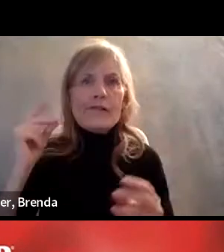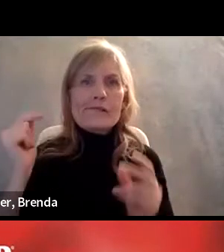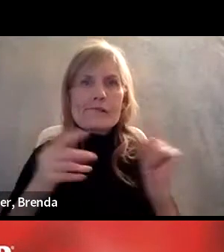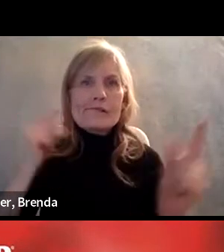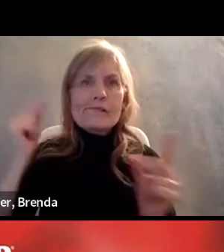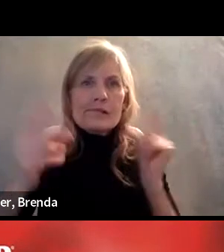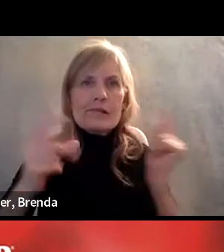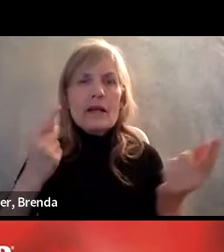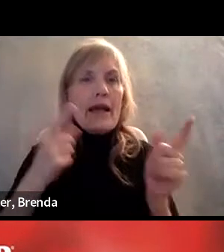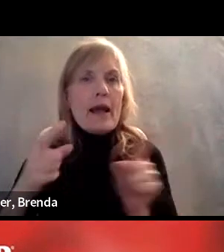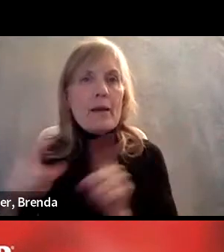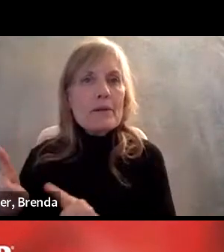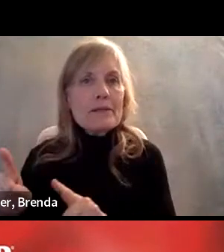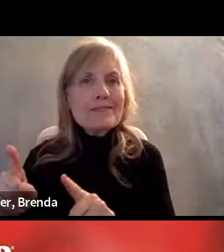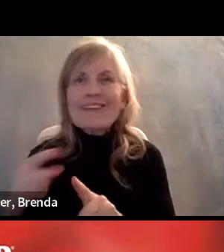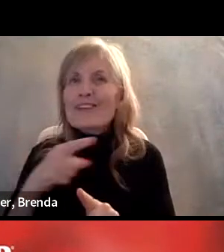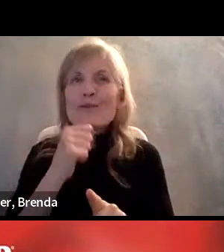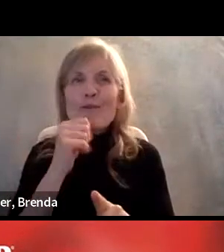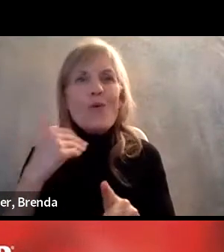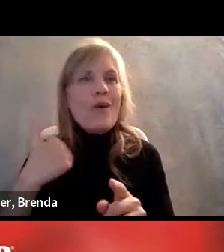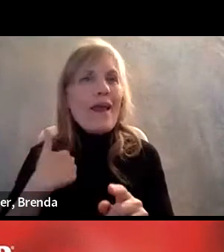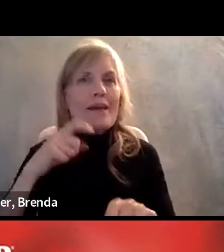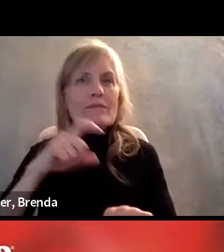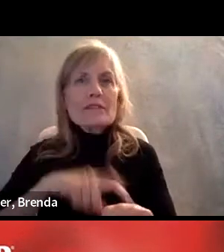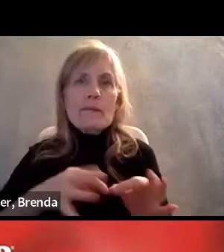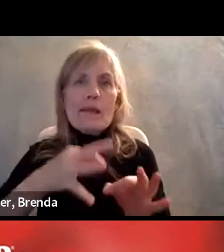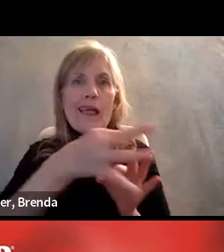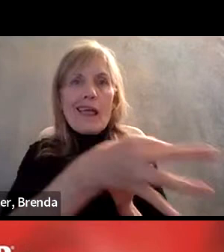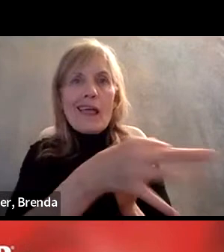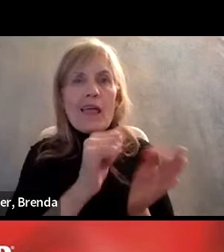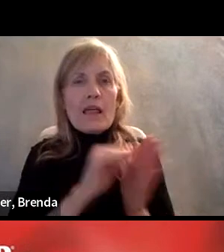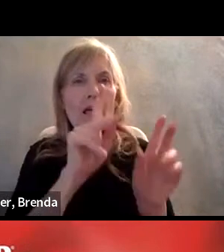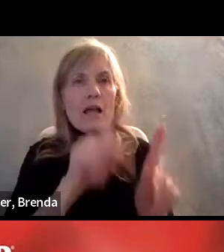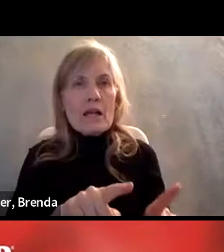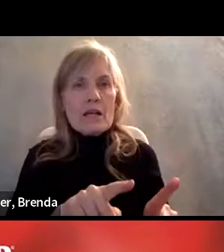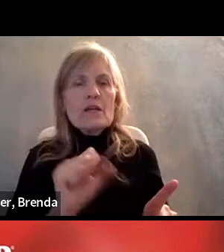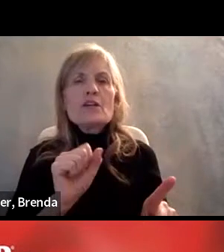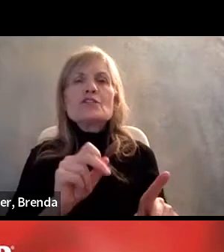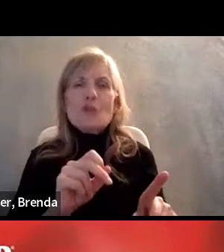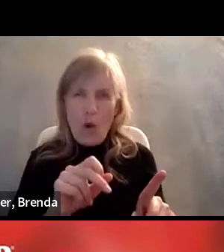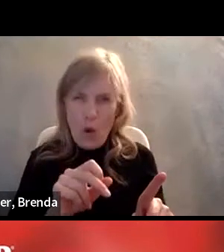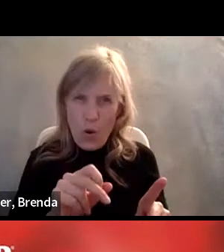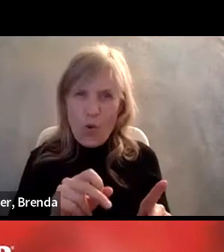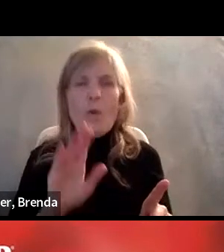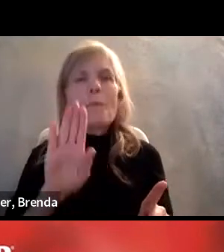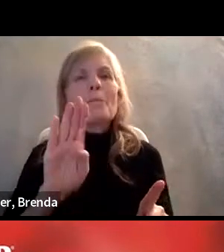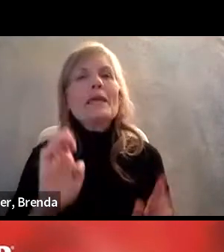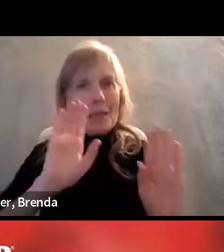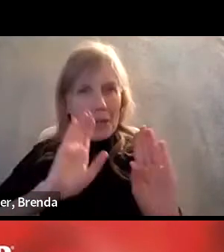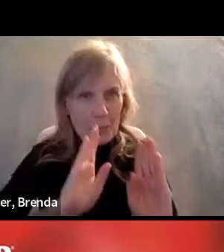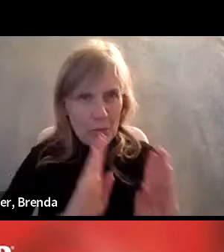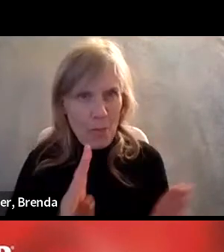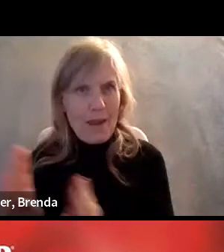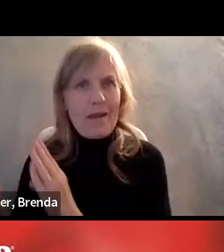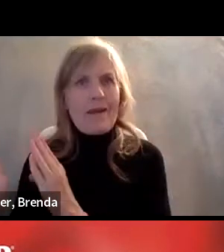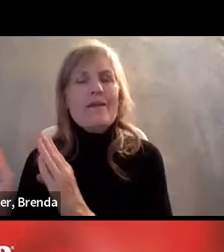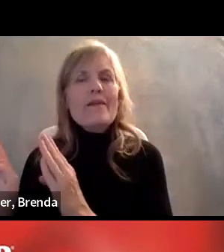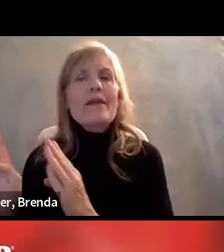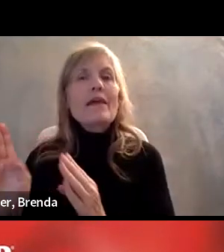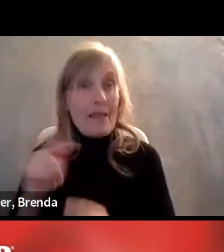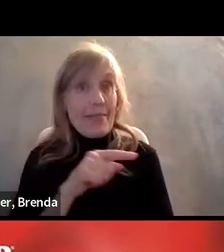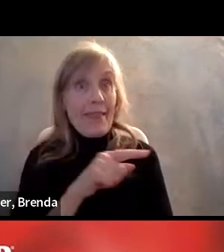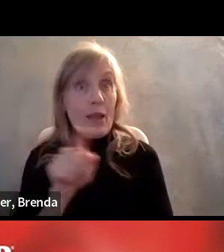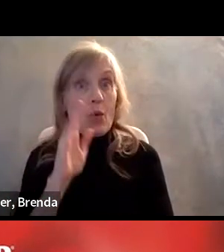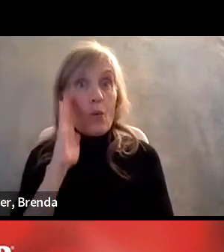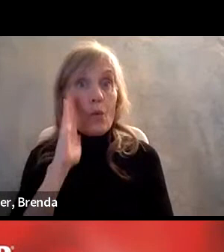kind of time and neither does that person. So prepare for people with disabilities to show up because we will, and then have your accommodations